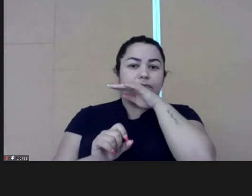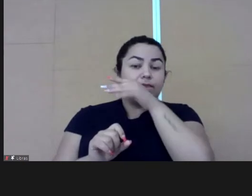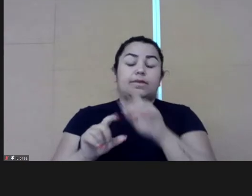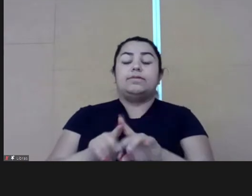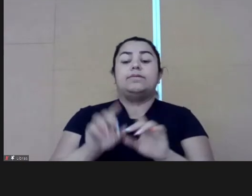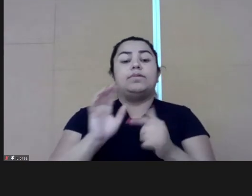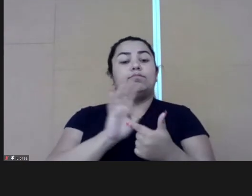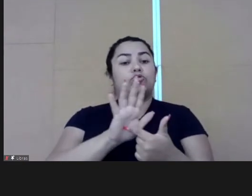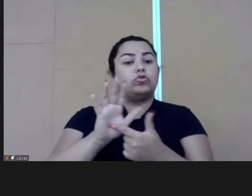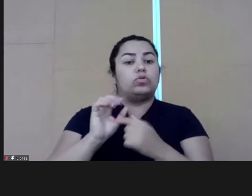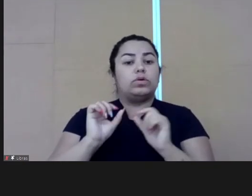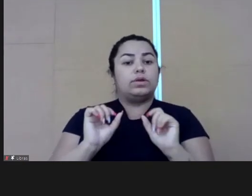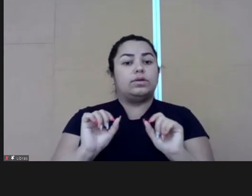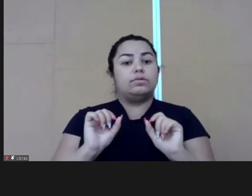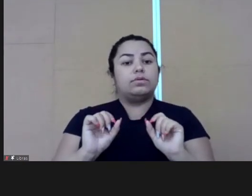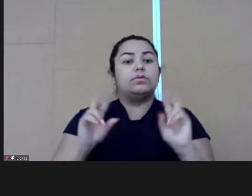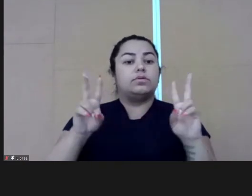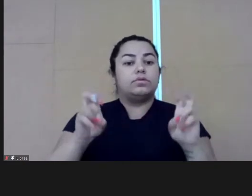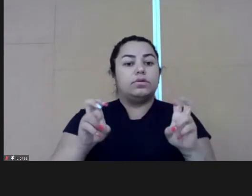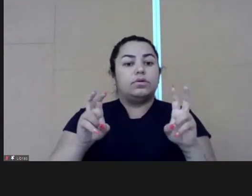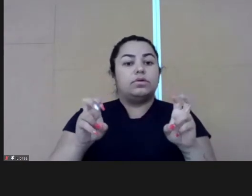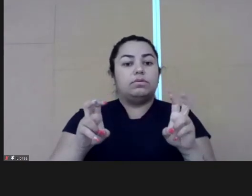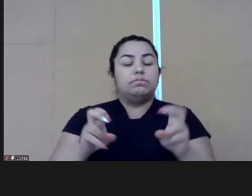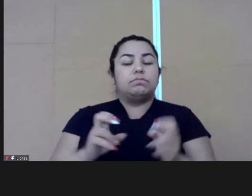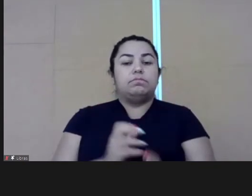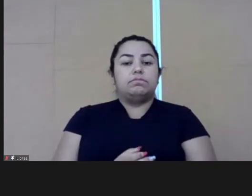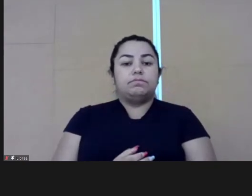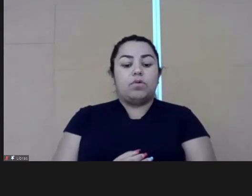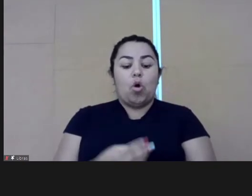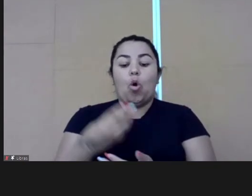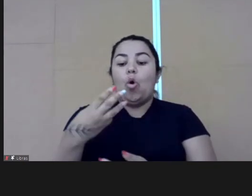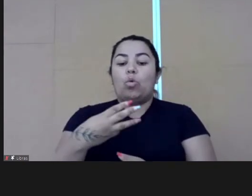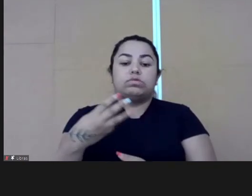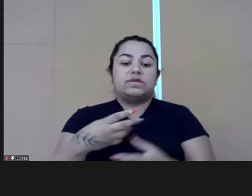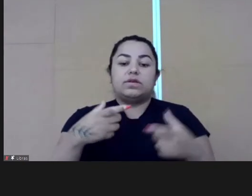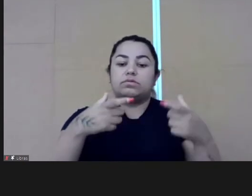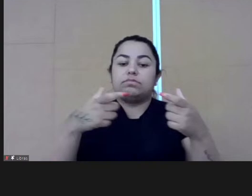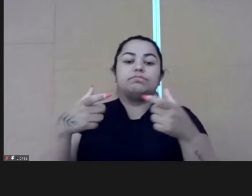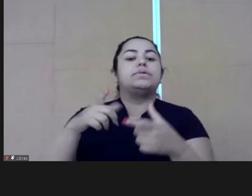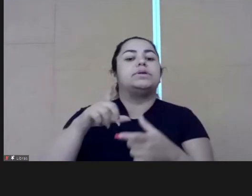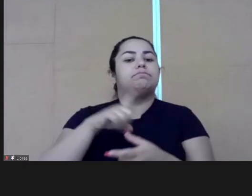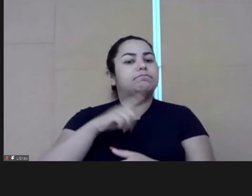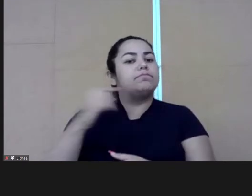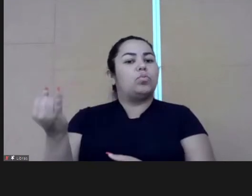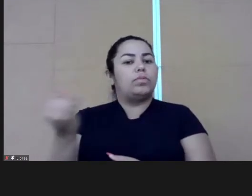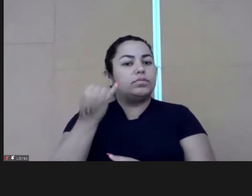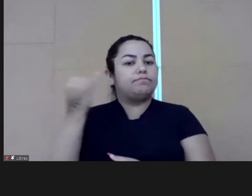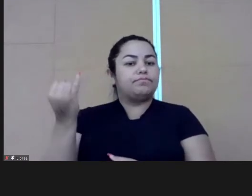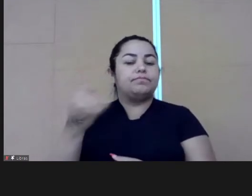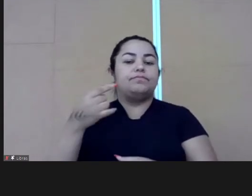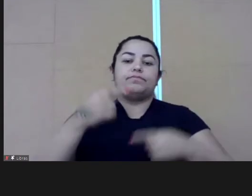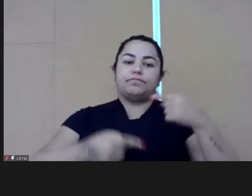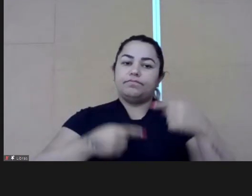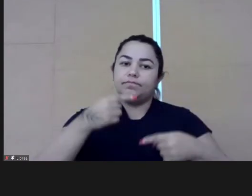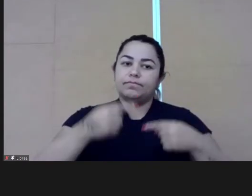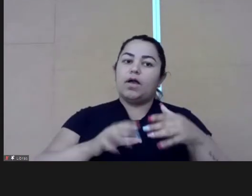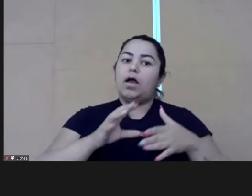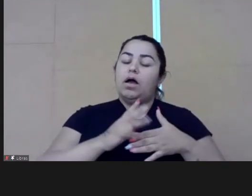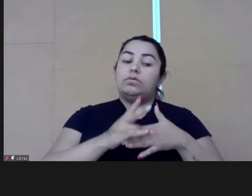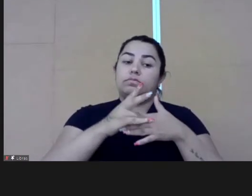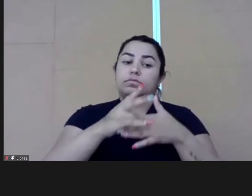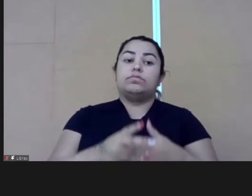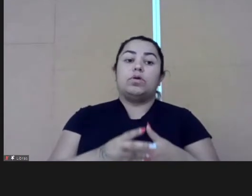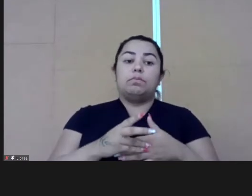So Monica has mentioned this topic. The third sector today has an important role